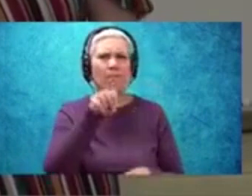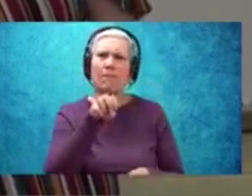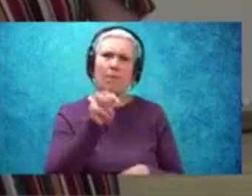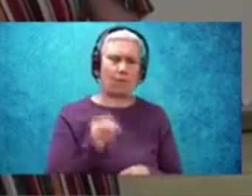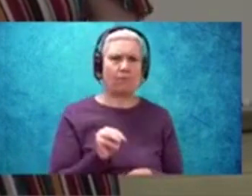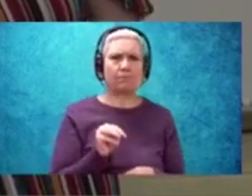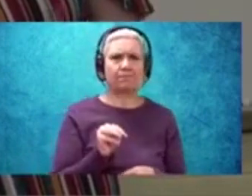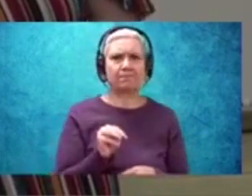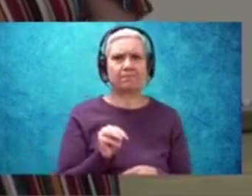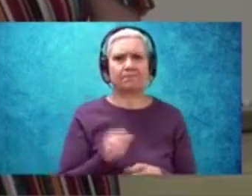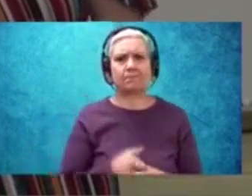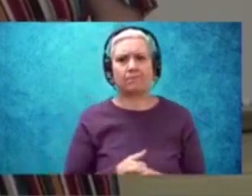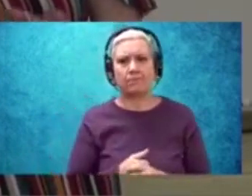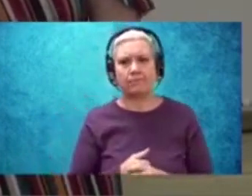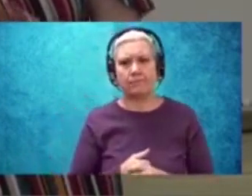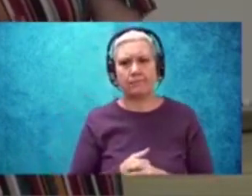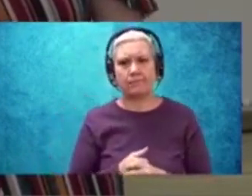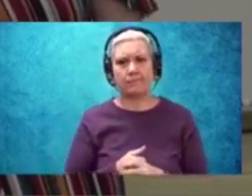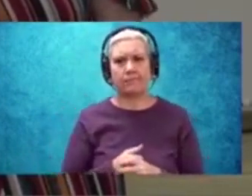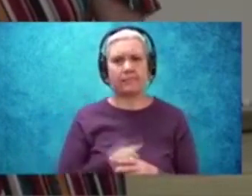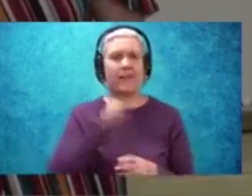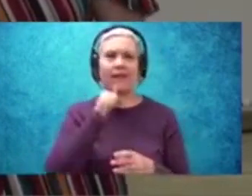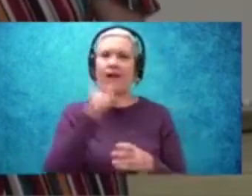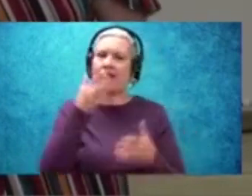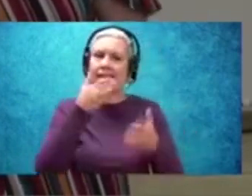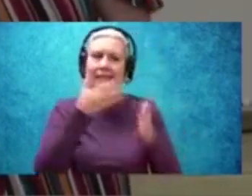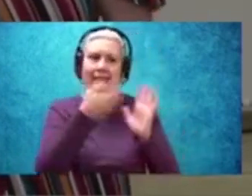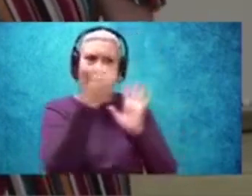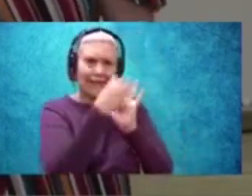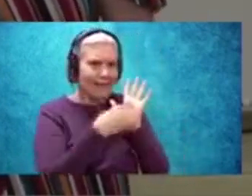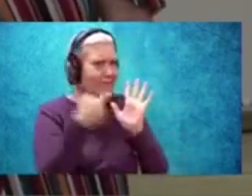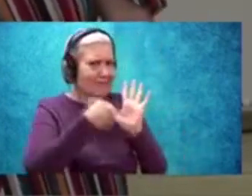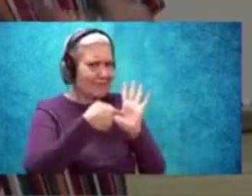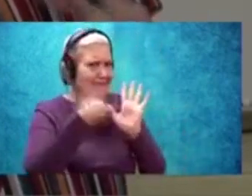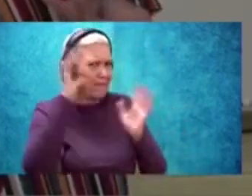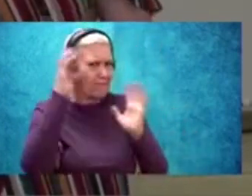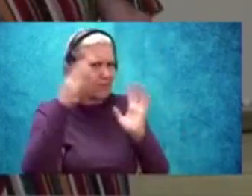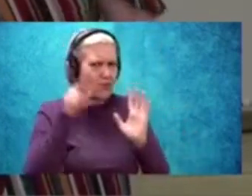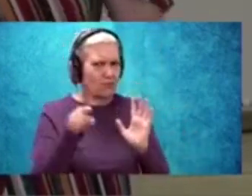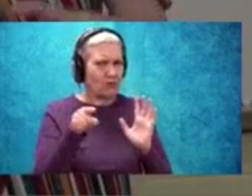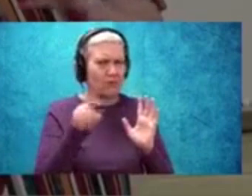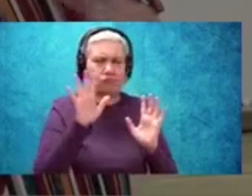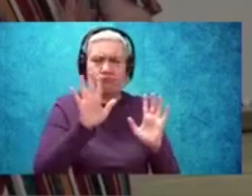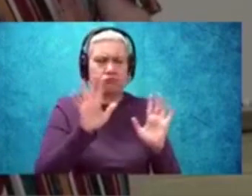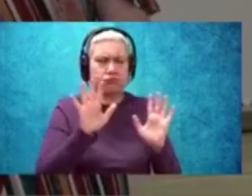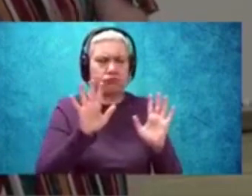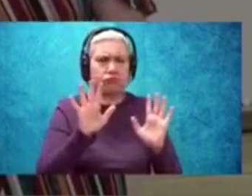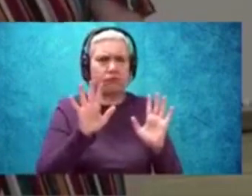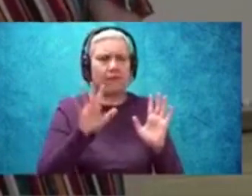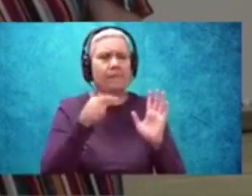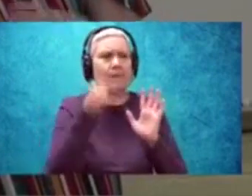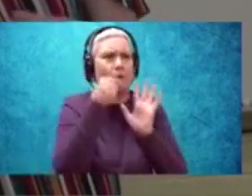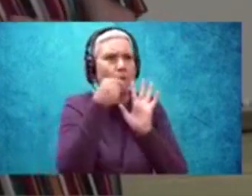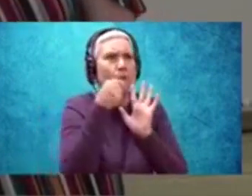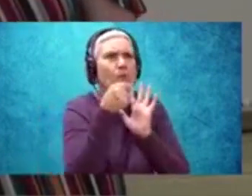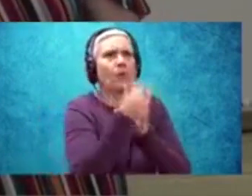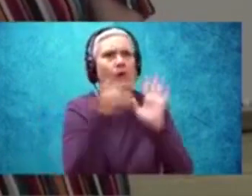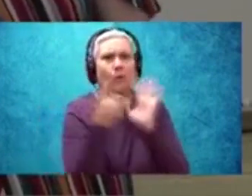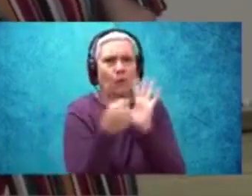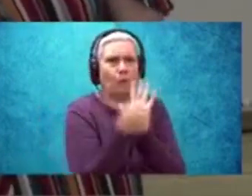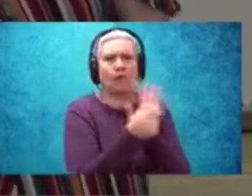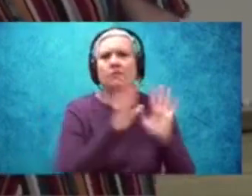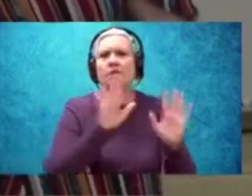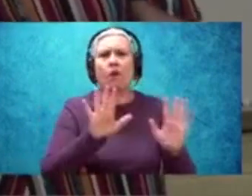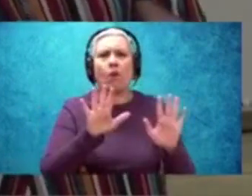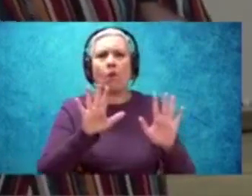don't let that, you know, they're not there to confuse you. Don't let all the information, all the words, you know, intimidate